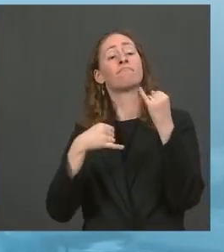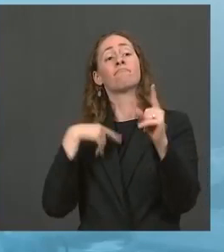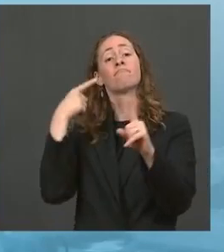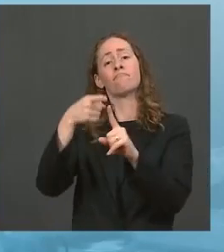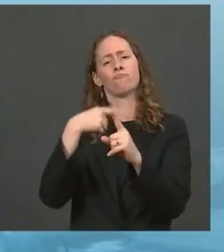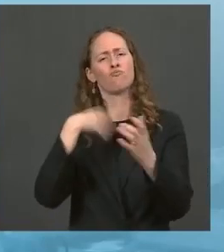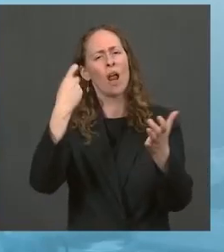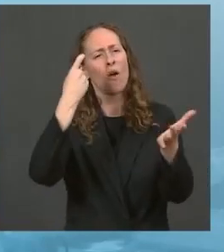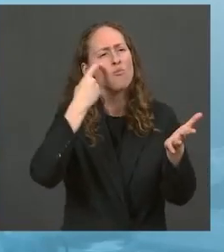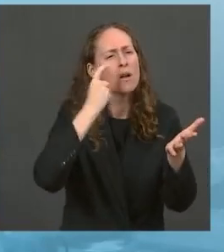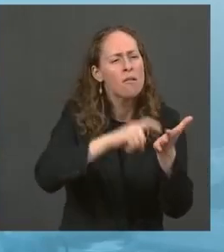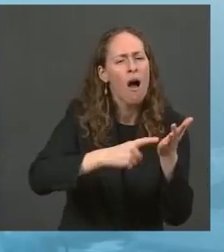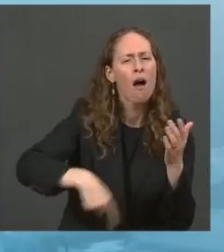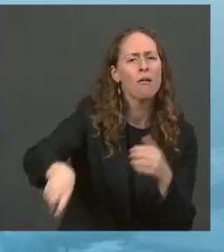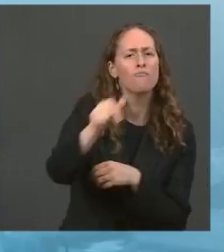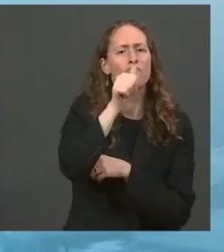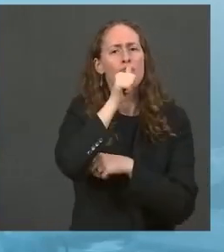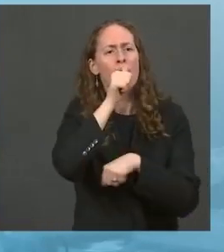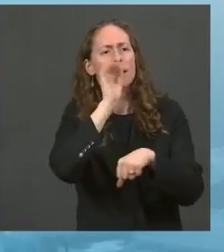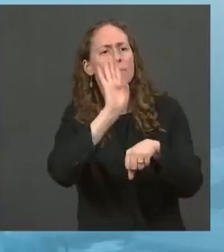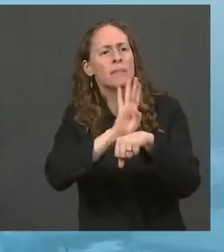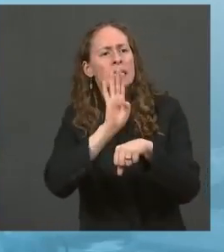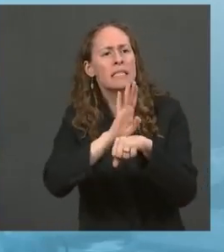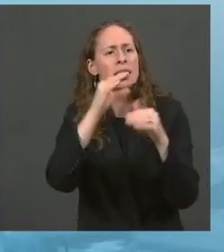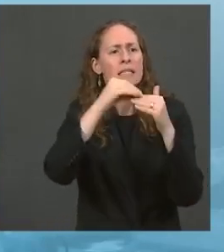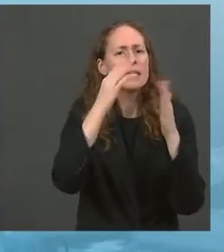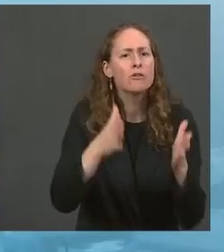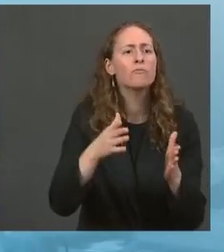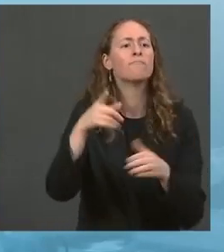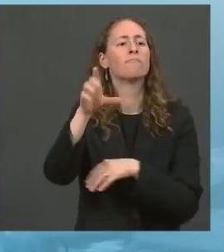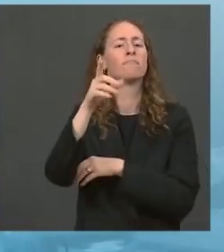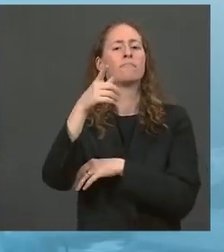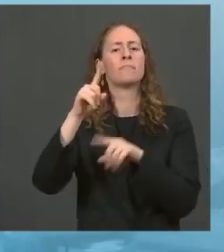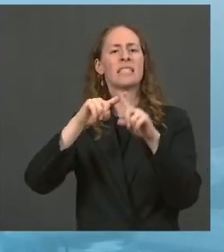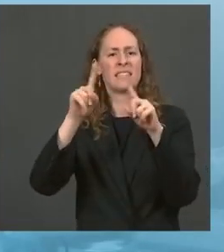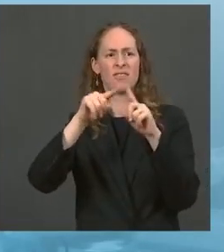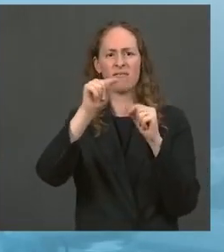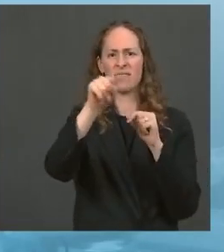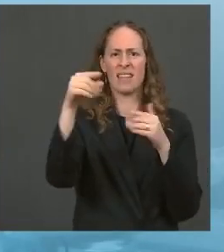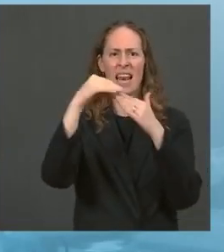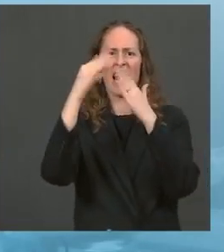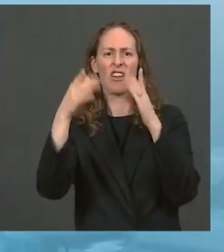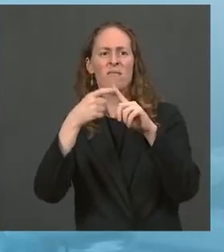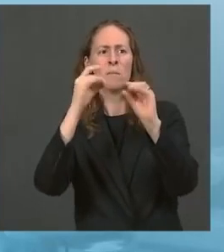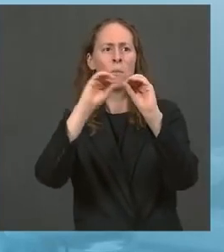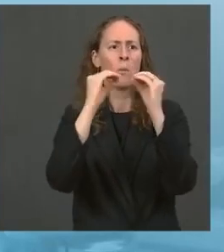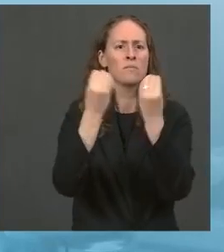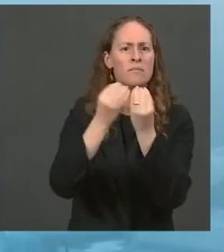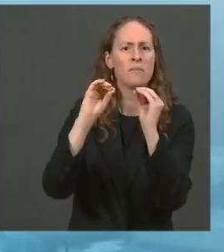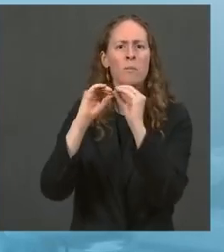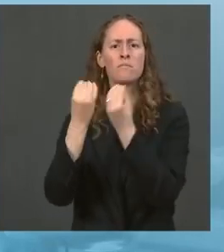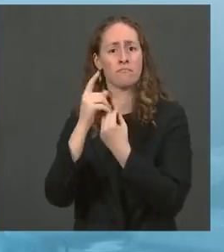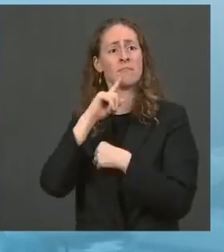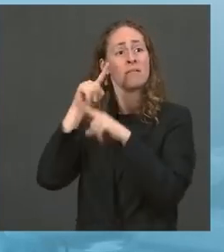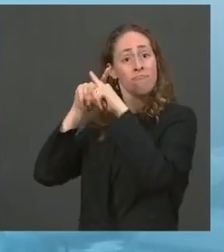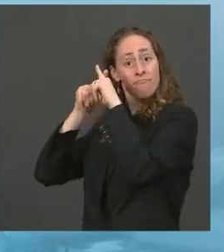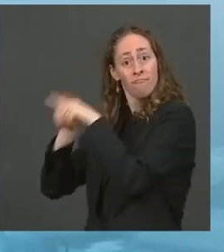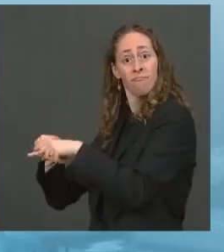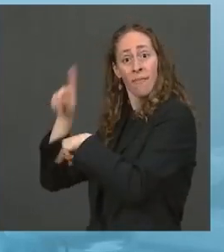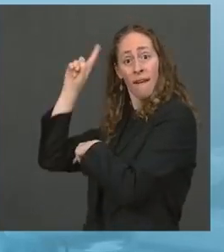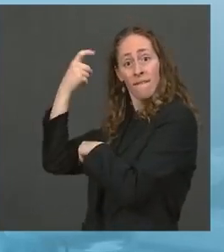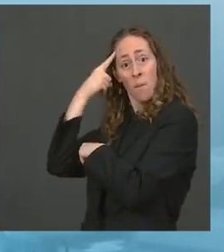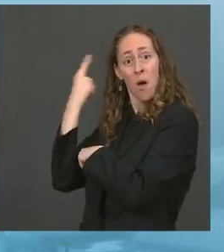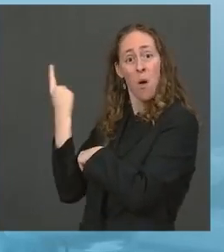philanthropy and civil society who are here today. Governments can do a lot, but we cannot do everything on our own.